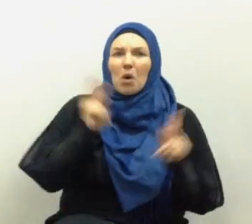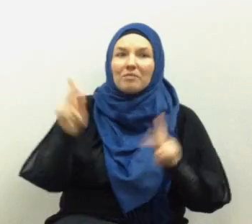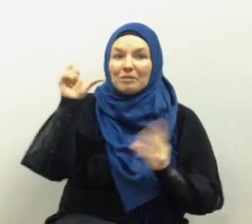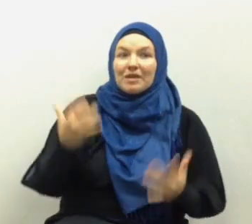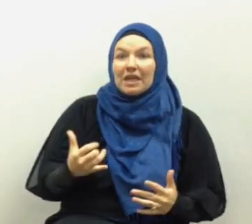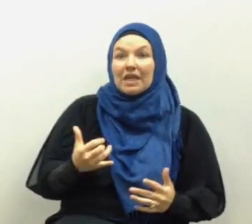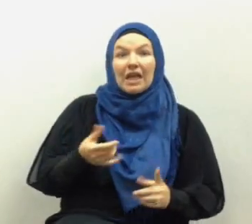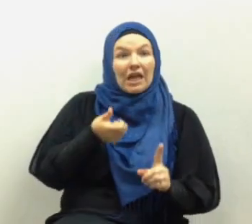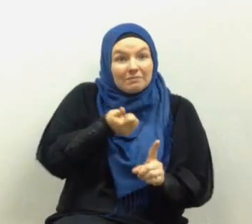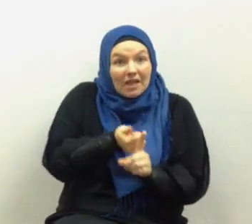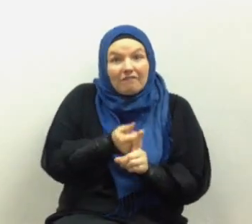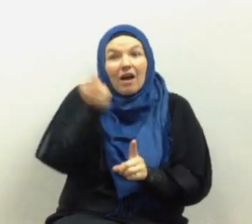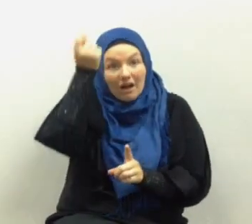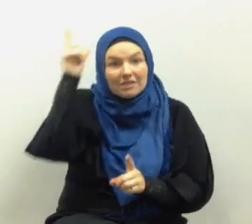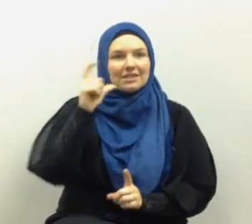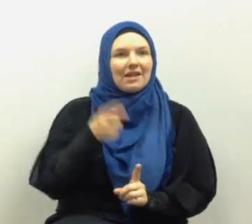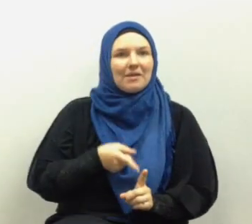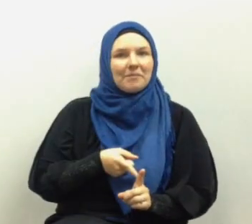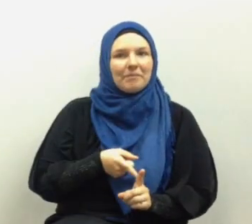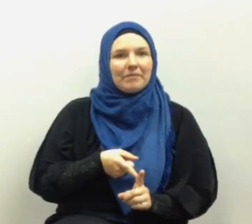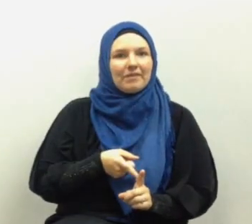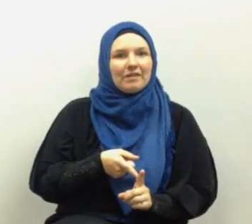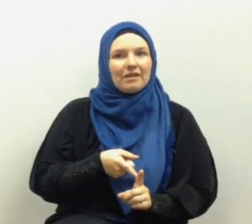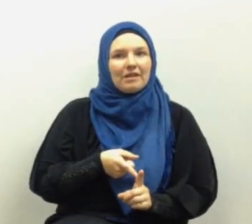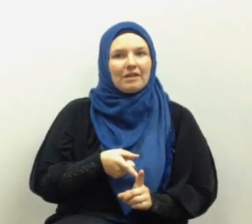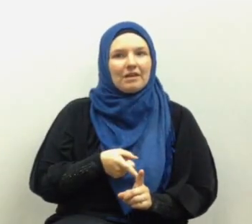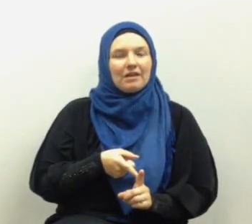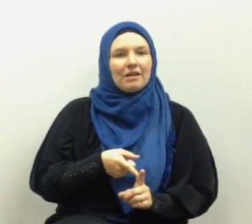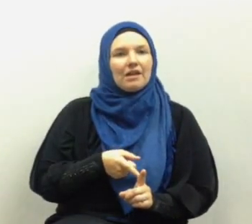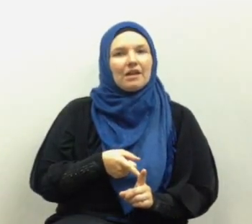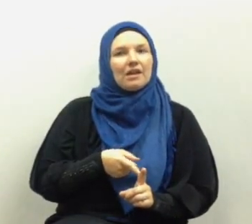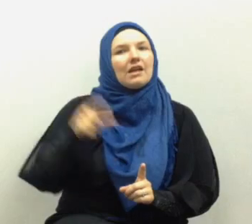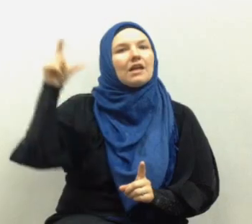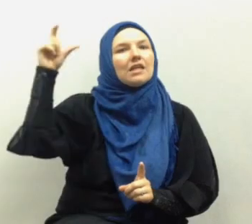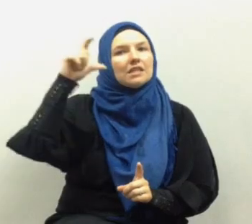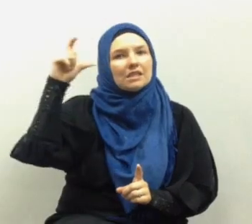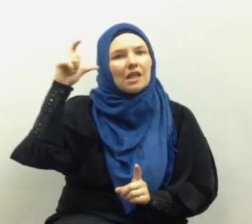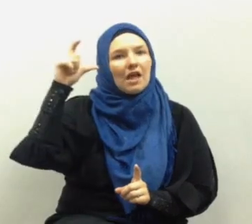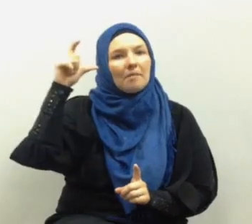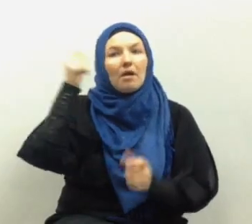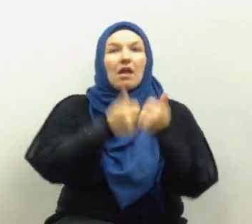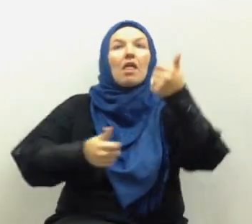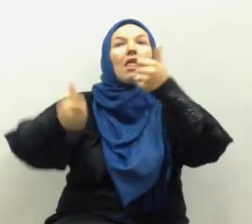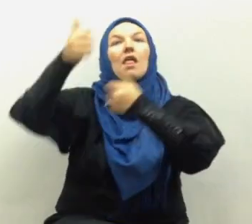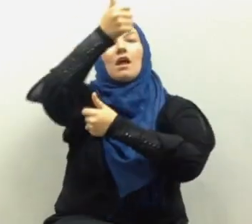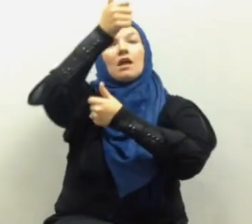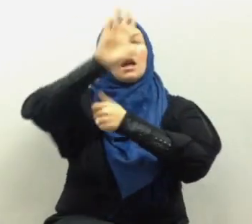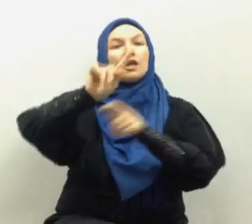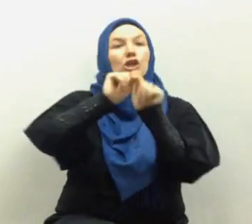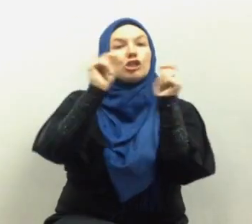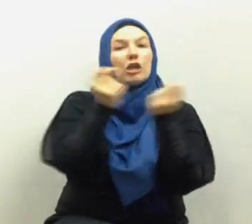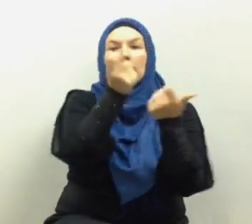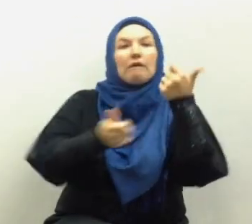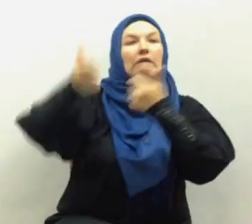so he understood islam that islam will move him from the head of his tribe